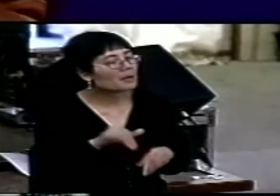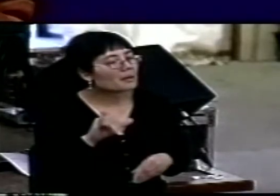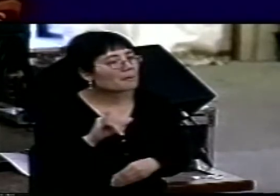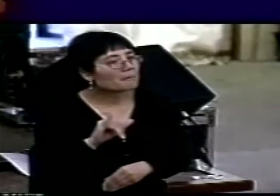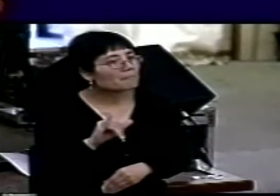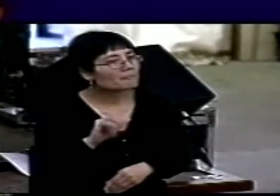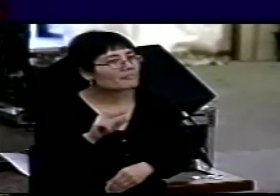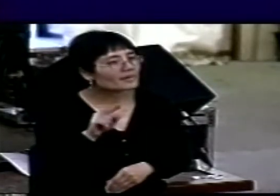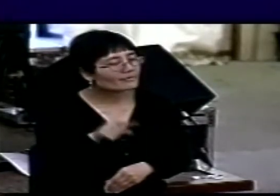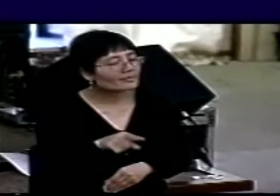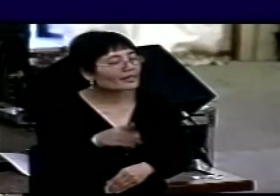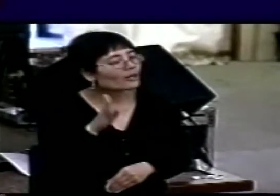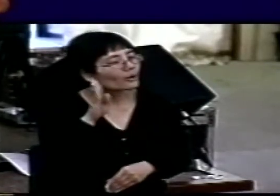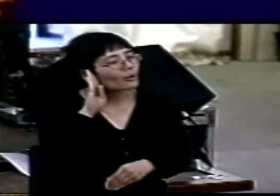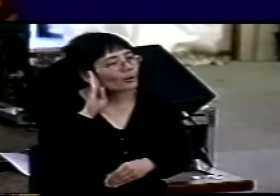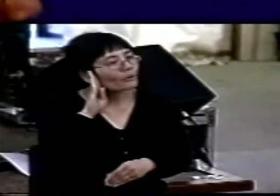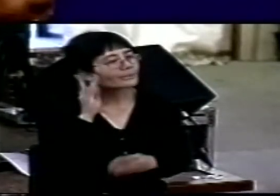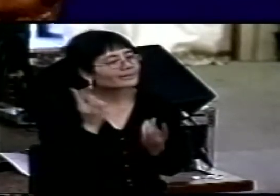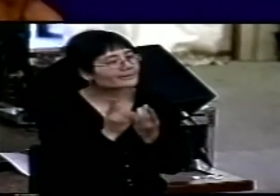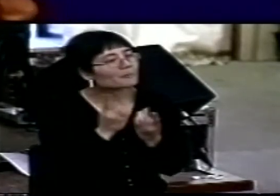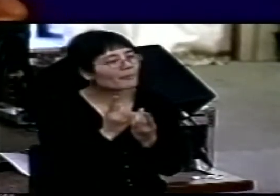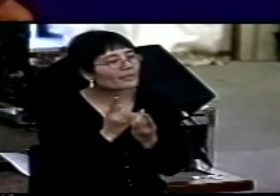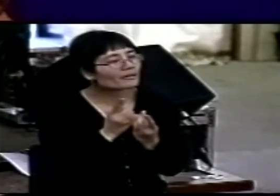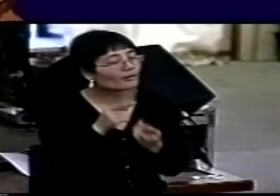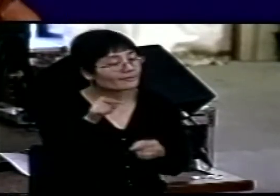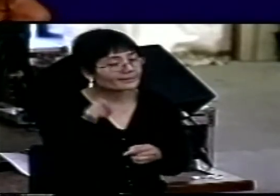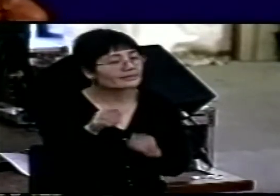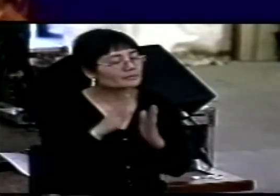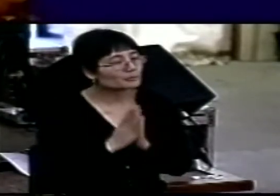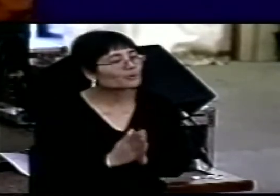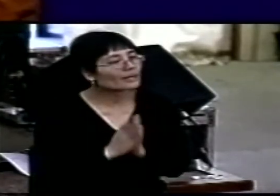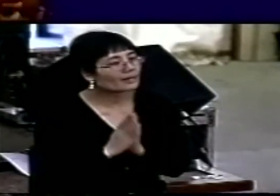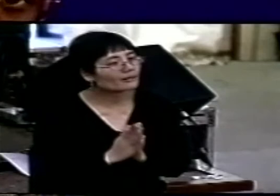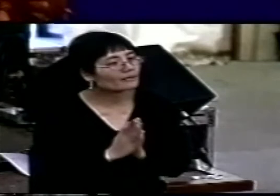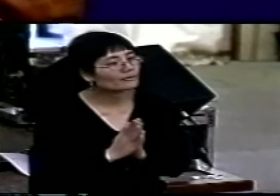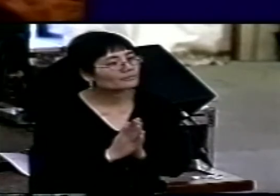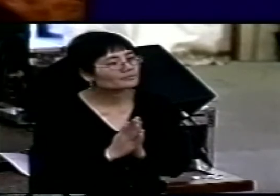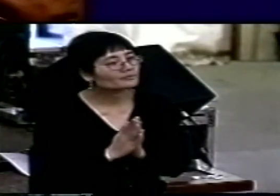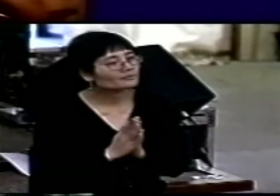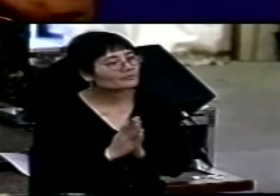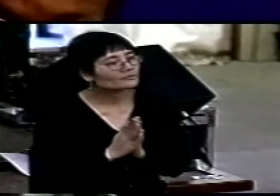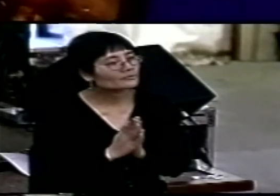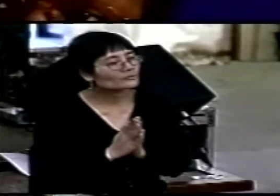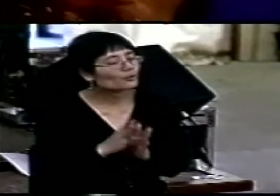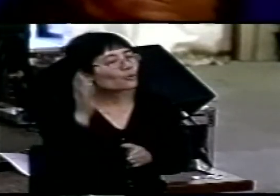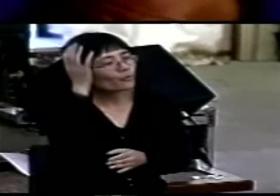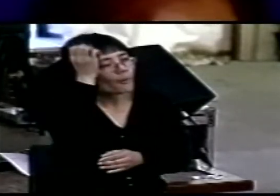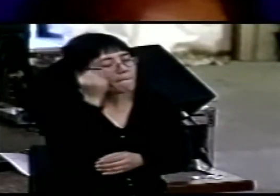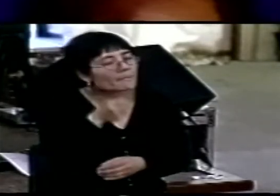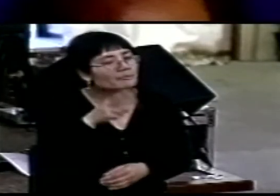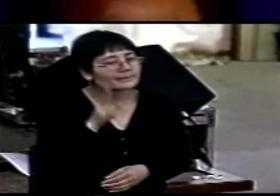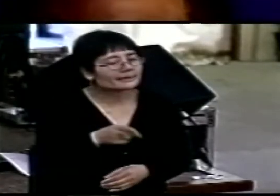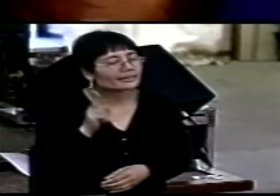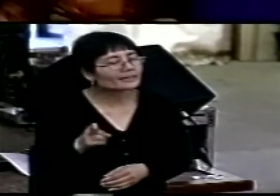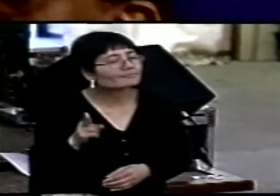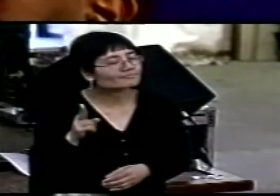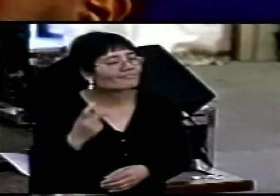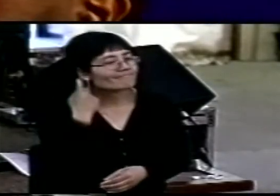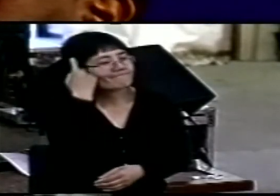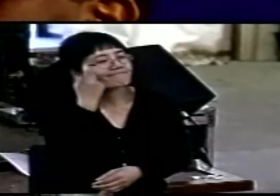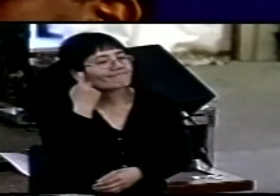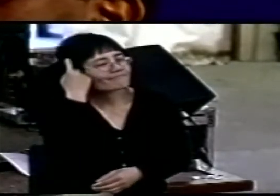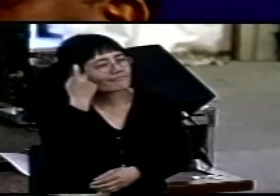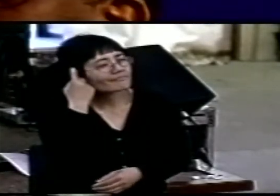of this very important prayer or having had it conveyed to them at a later stage, reflected deeply on it,